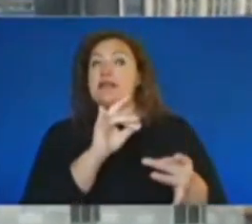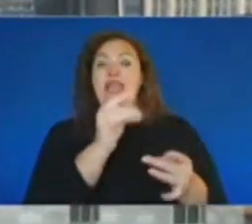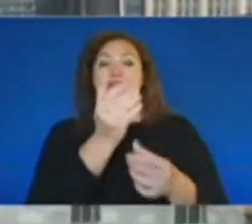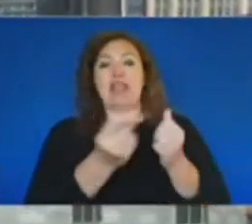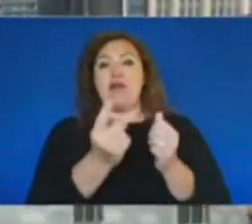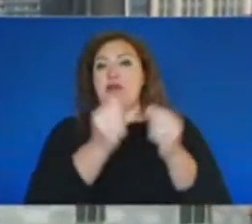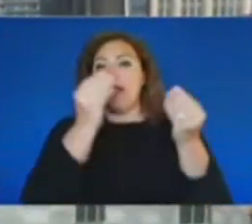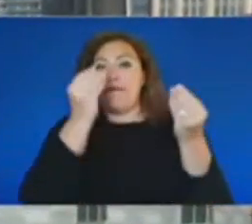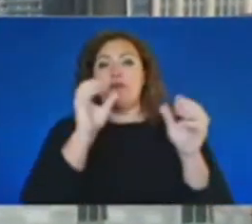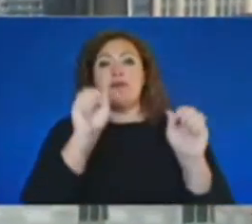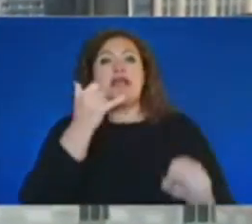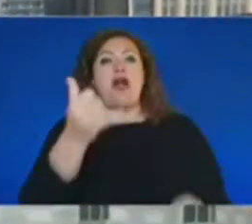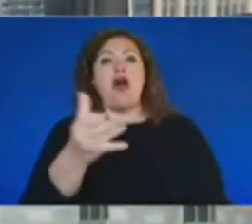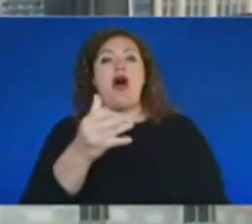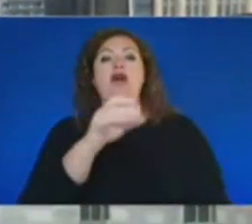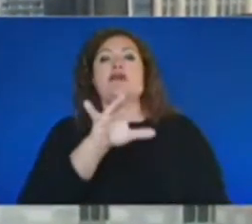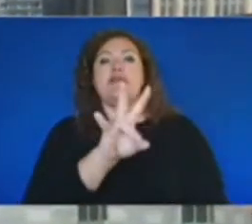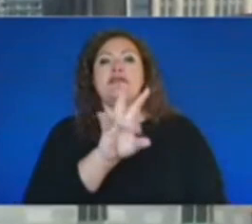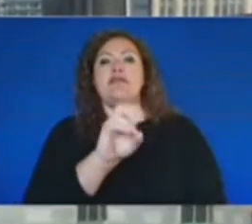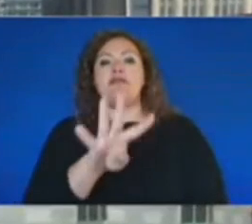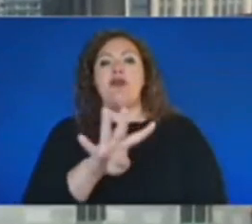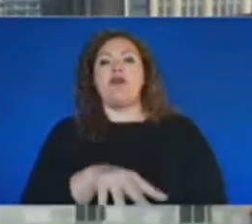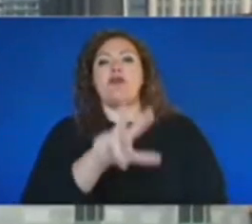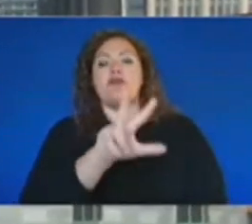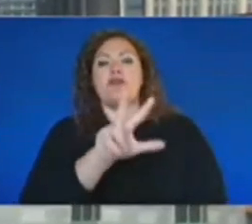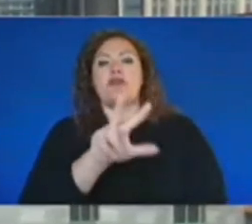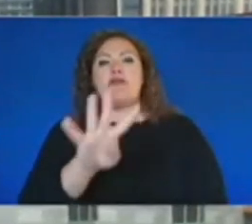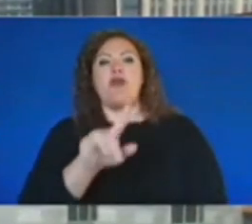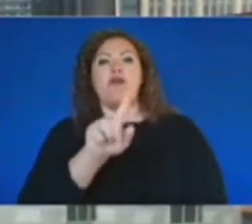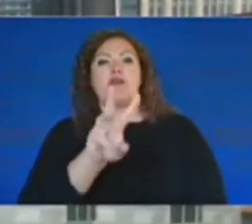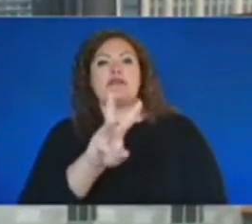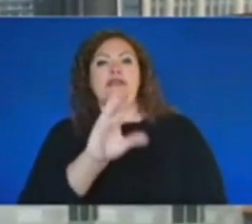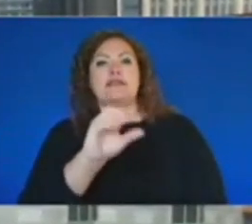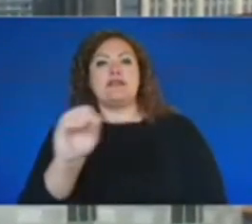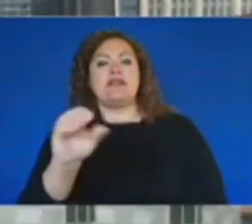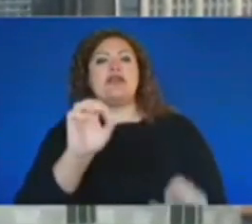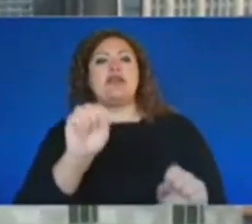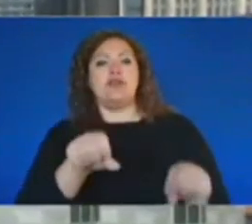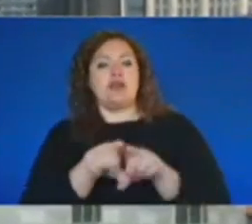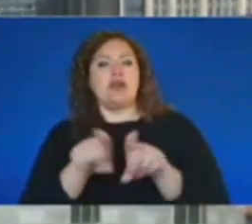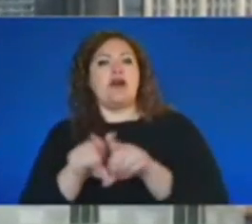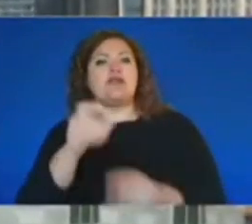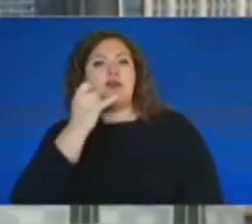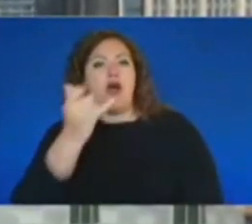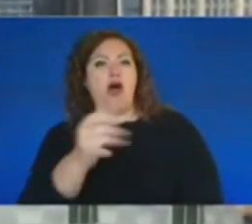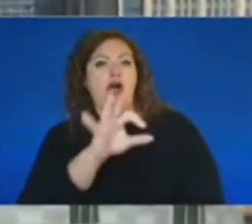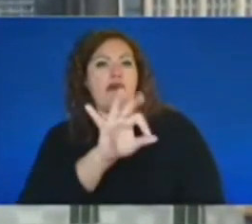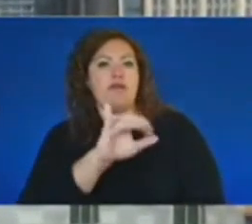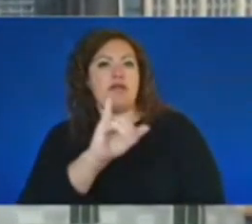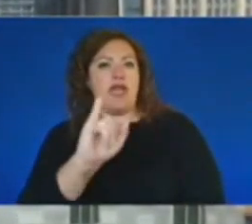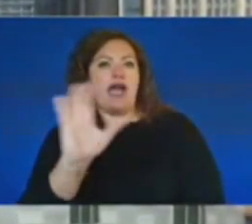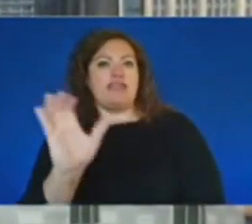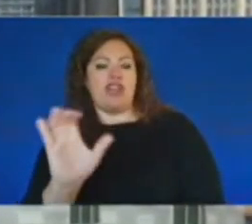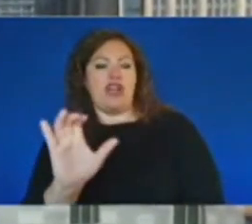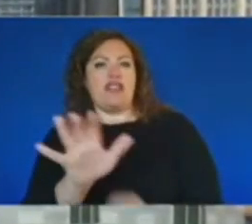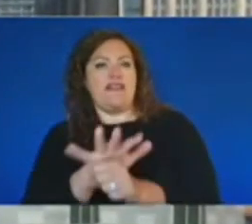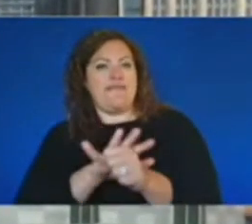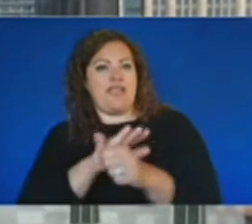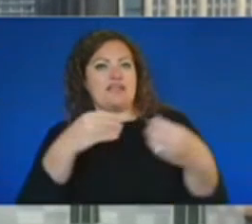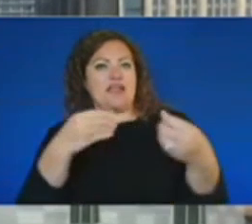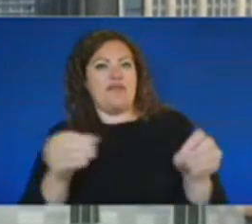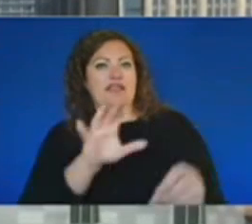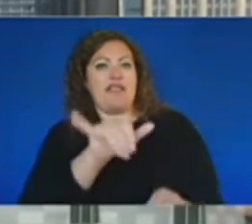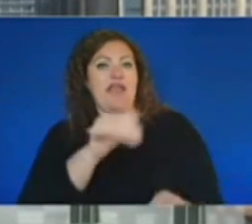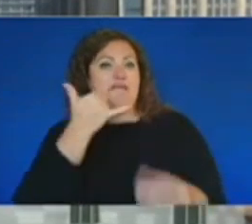Crimestoppers at 704-334-1600. You can also call the FBI Charlotte Field Office, and that number